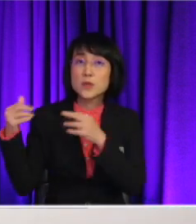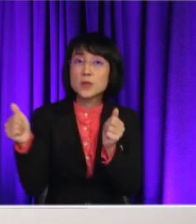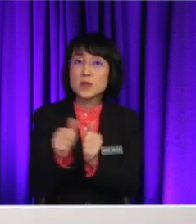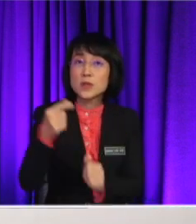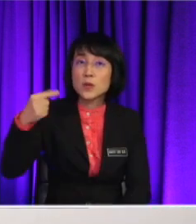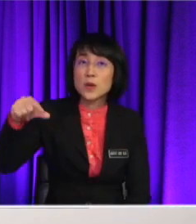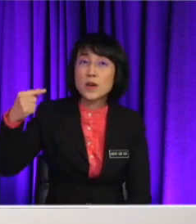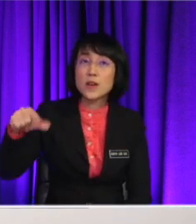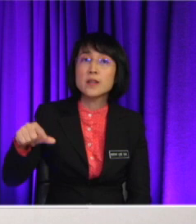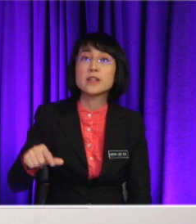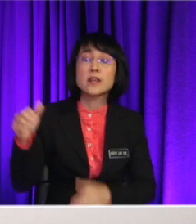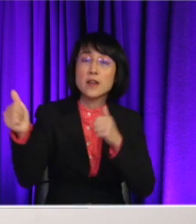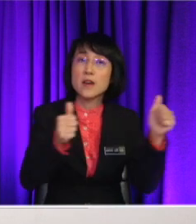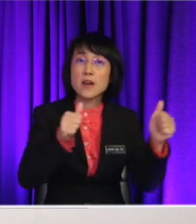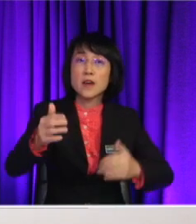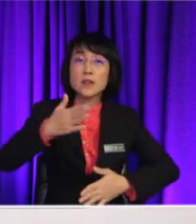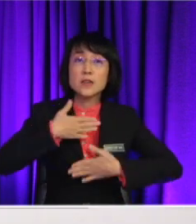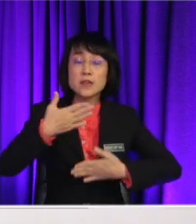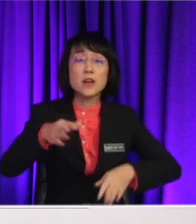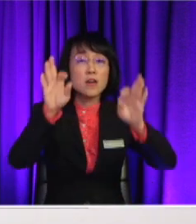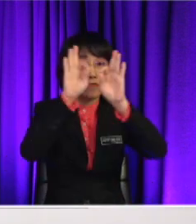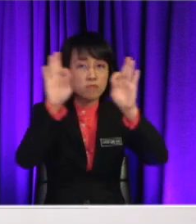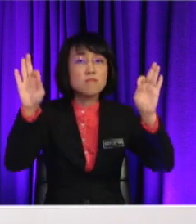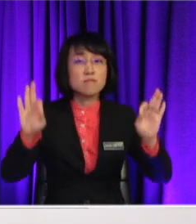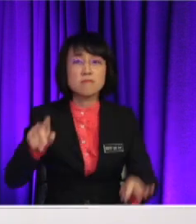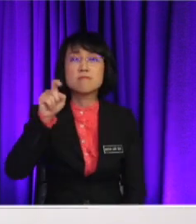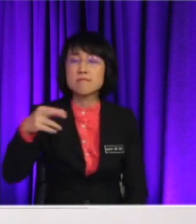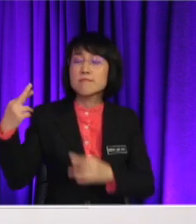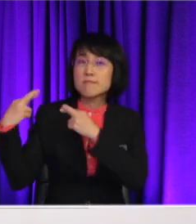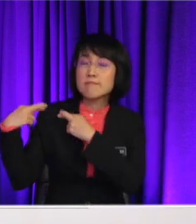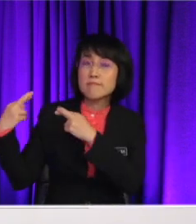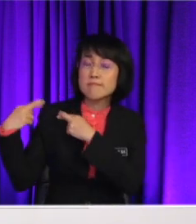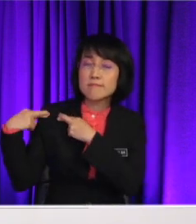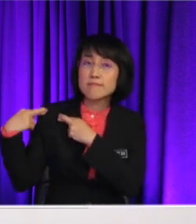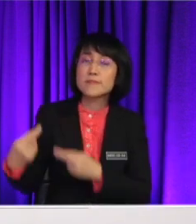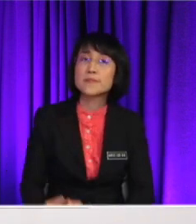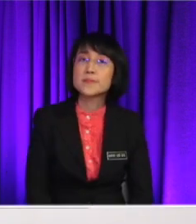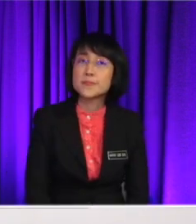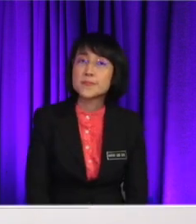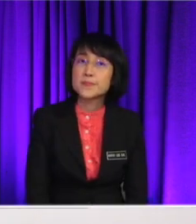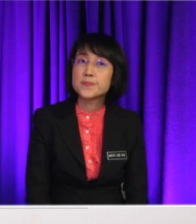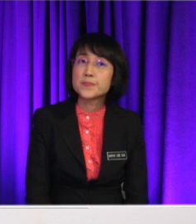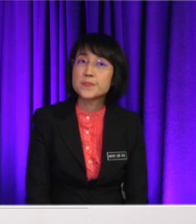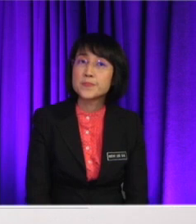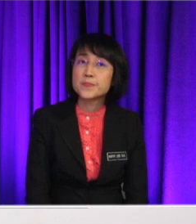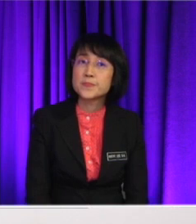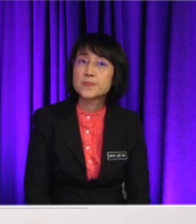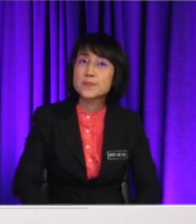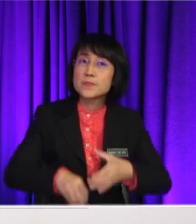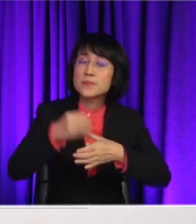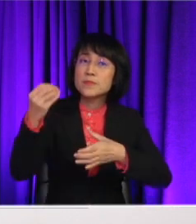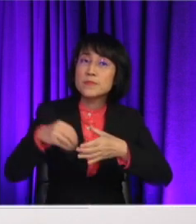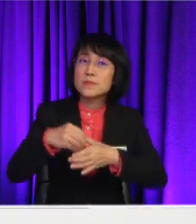the factory owners need not forget their responsibilities as well in preventing air pollution. The emissions and carbon footprint